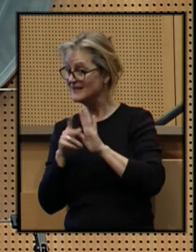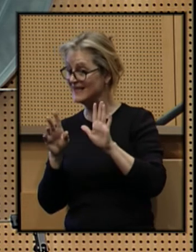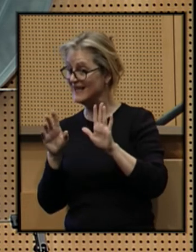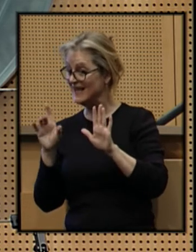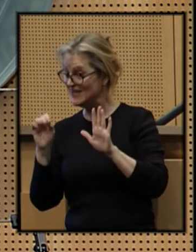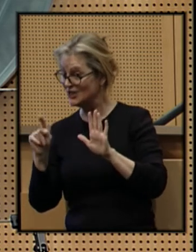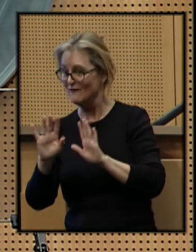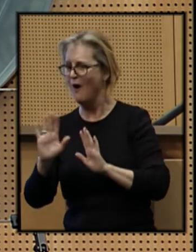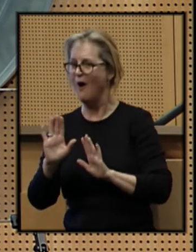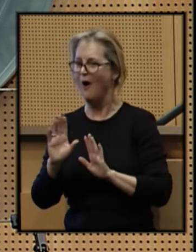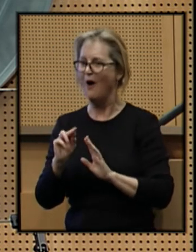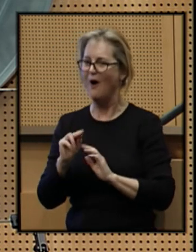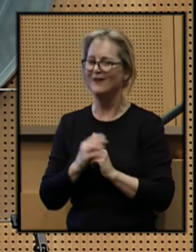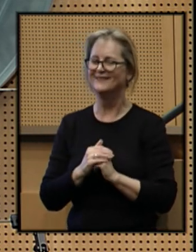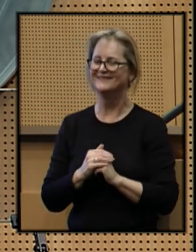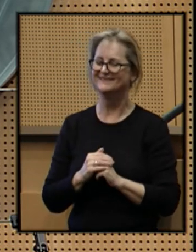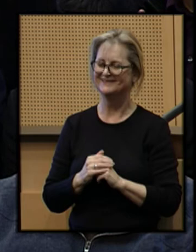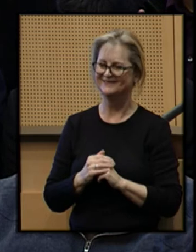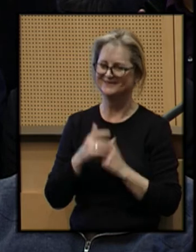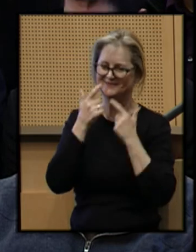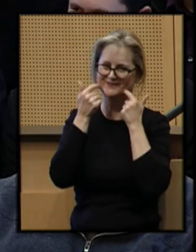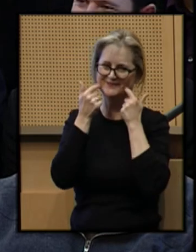so that you will stay with us longer.